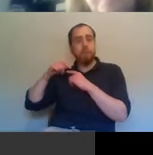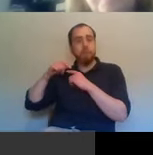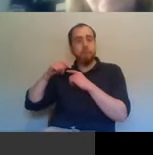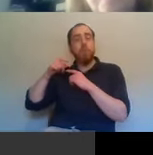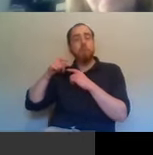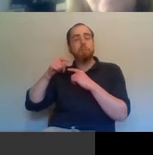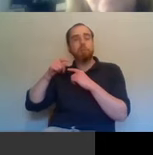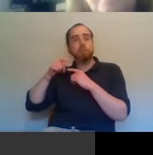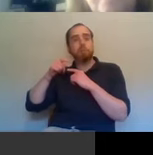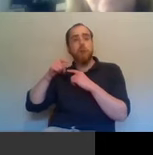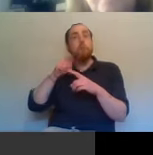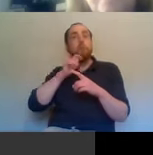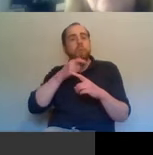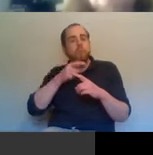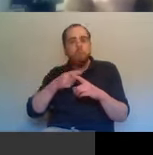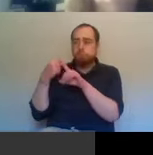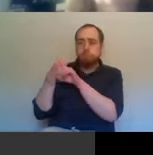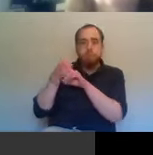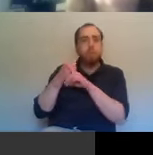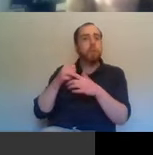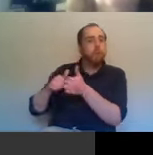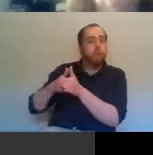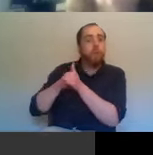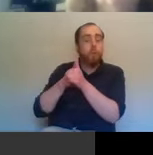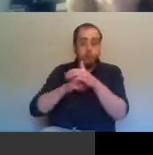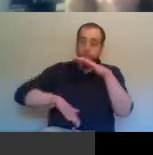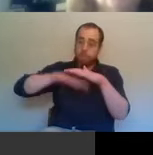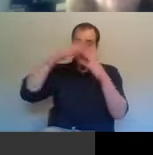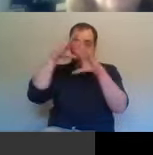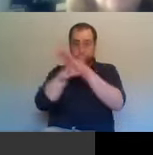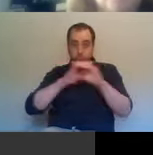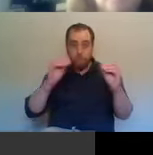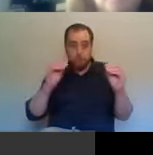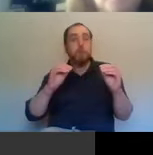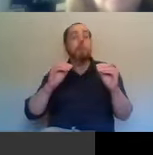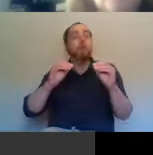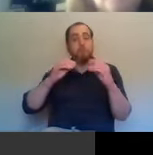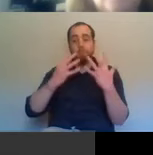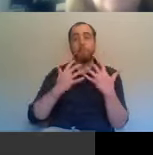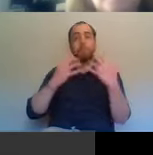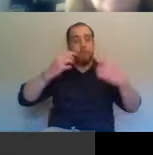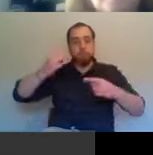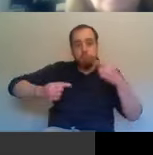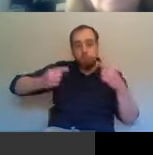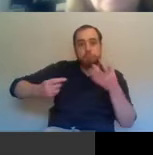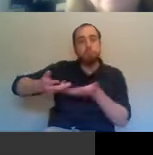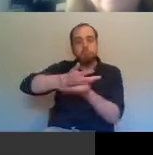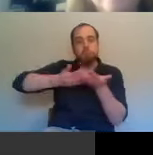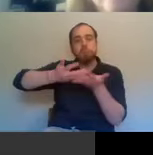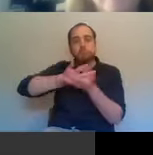informed public debate on the issue? I will support a more informed public debate, but I think, uh, Alan and I disagree